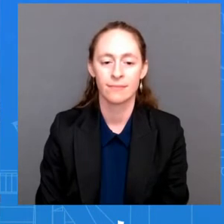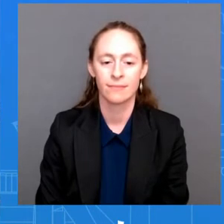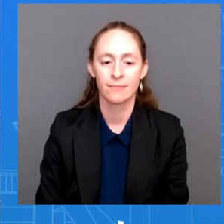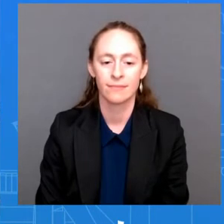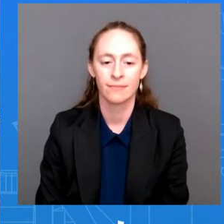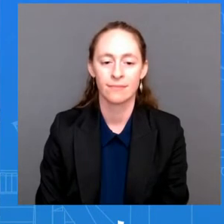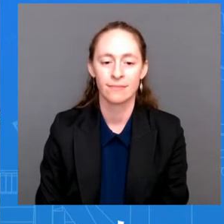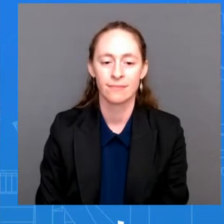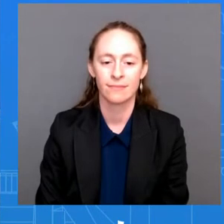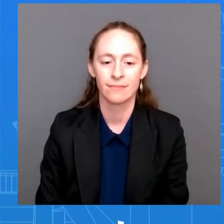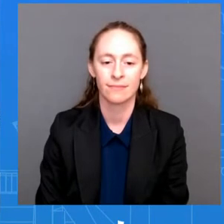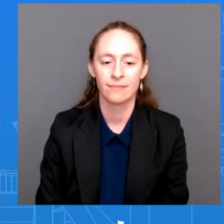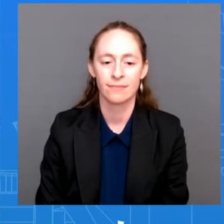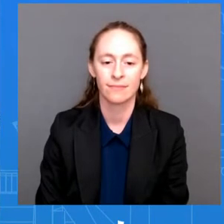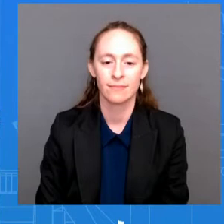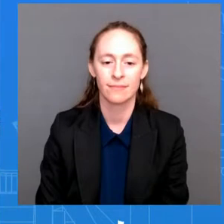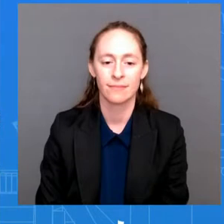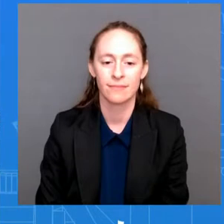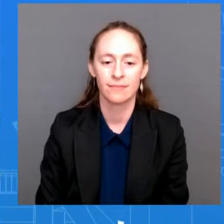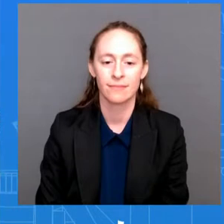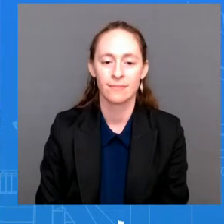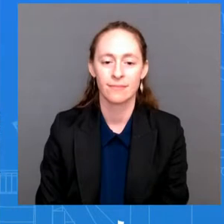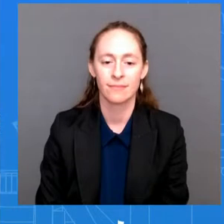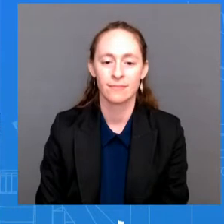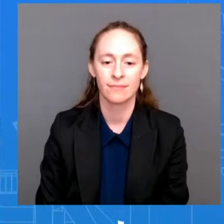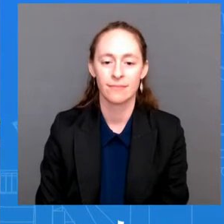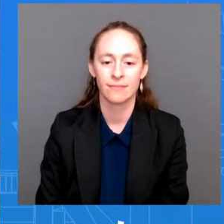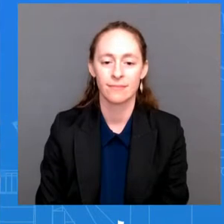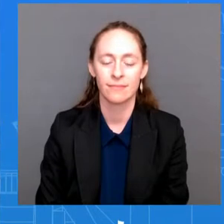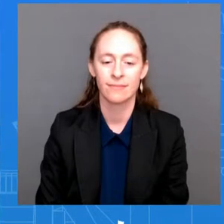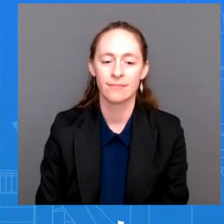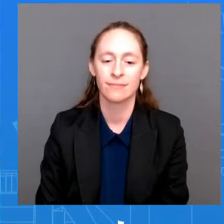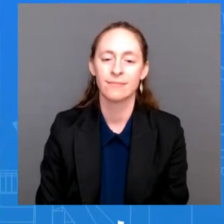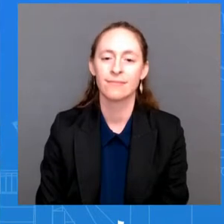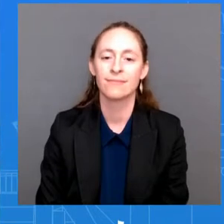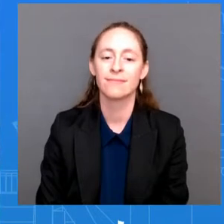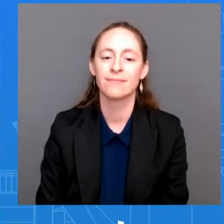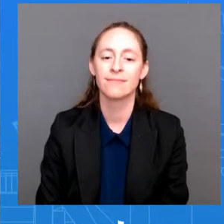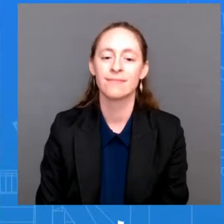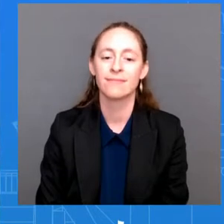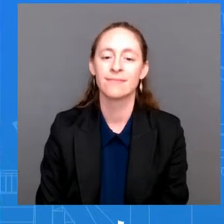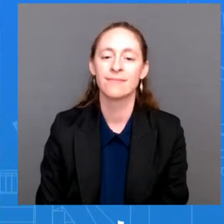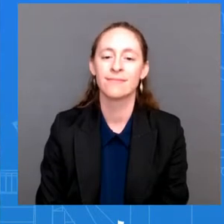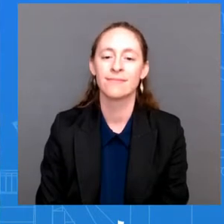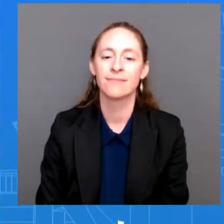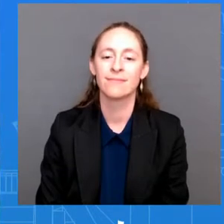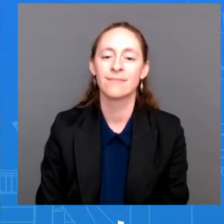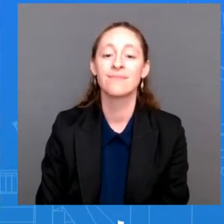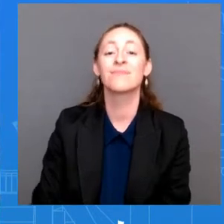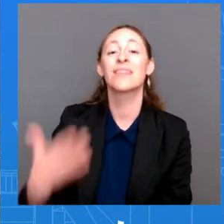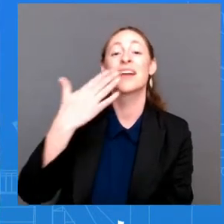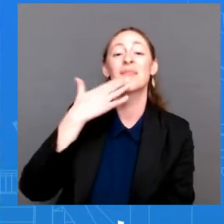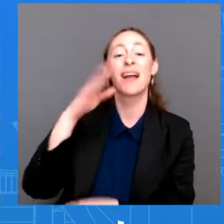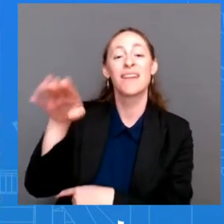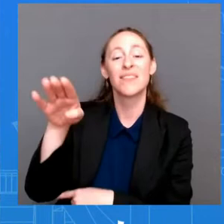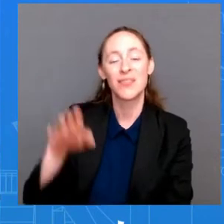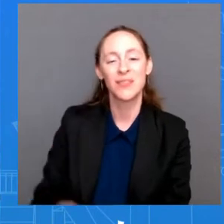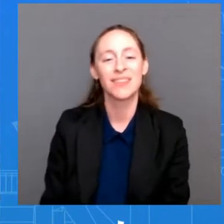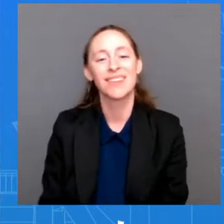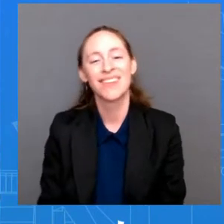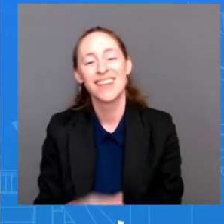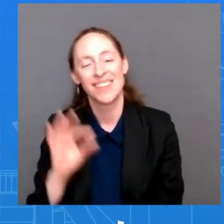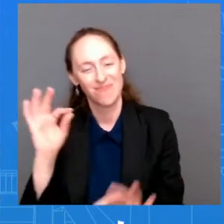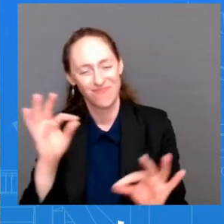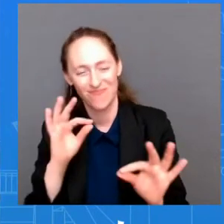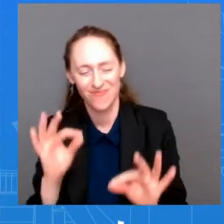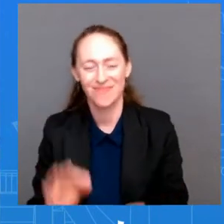Ms. Good afternoon, everybody. Ms. Jean All right. I see,